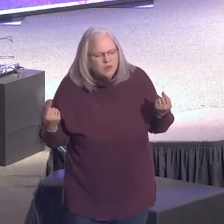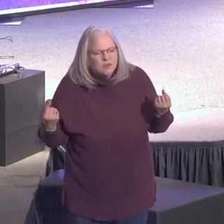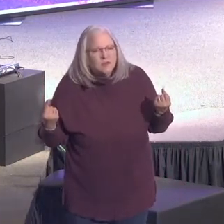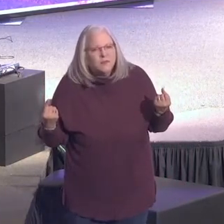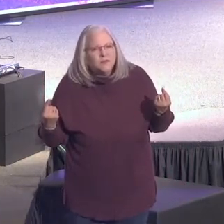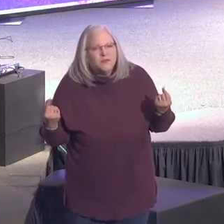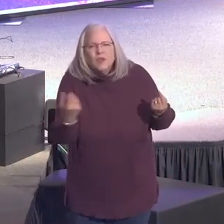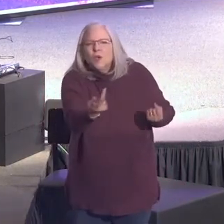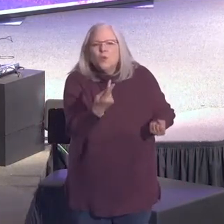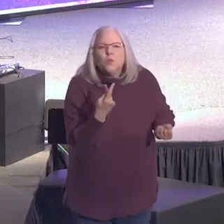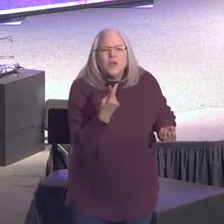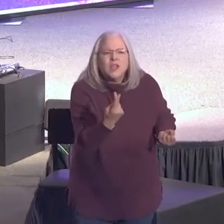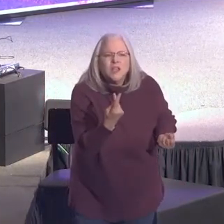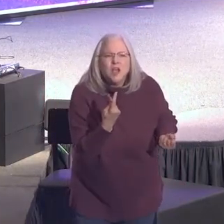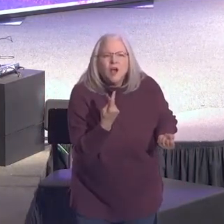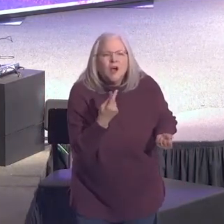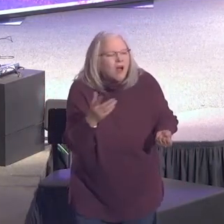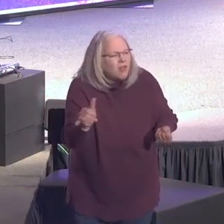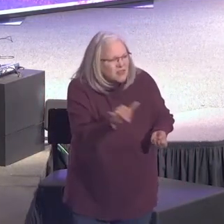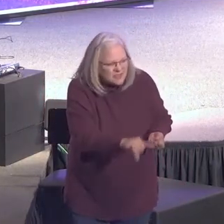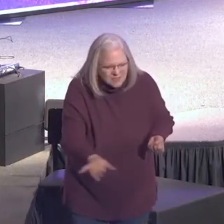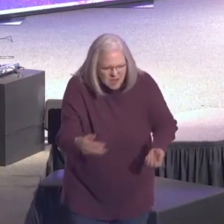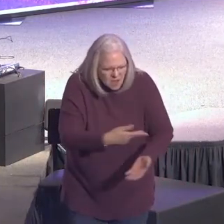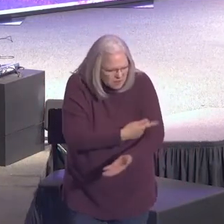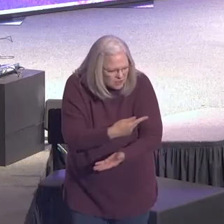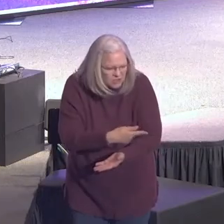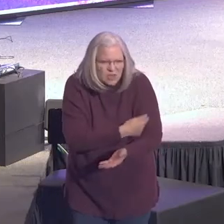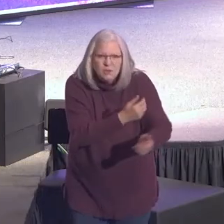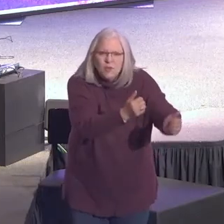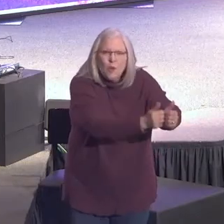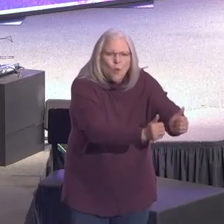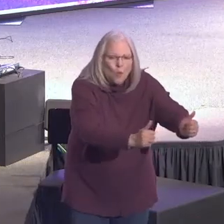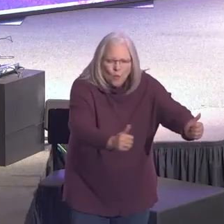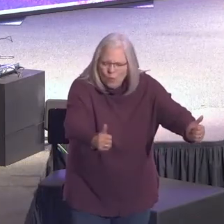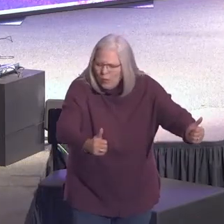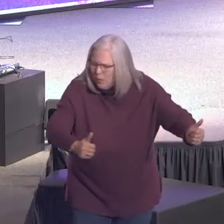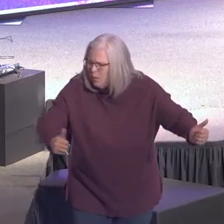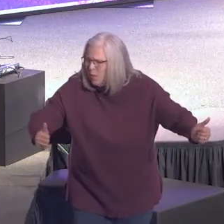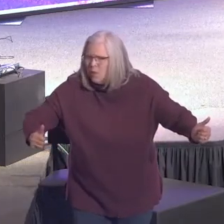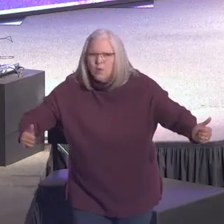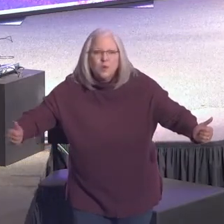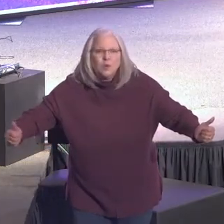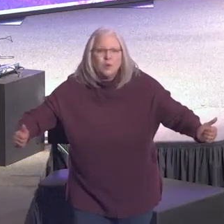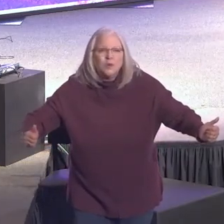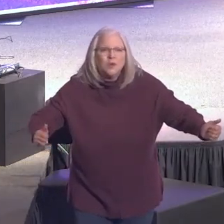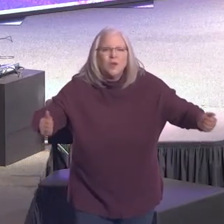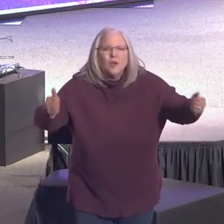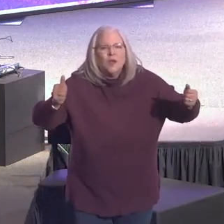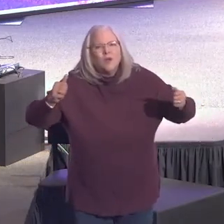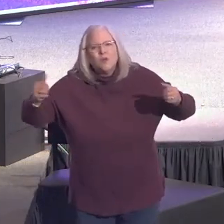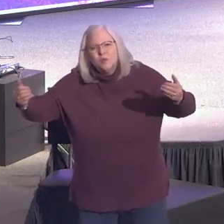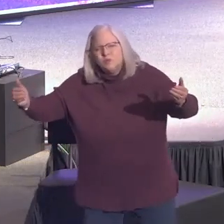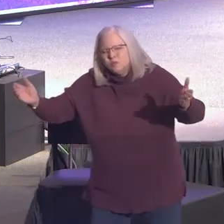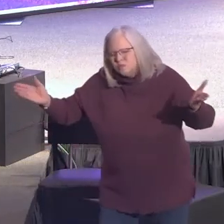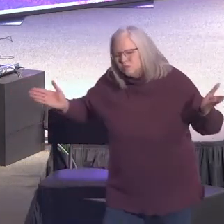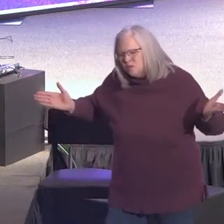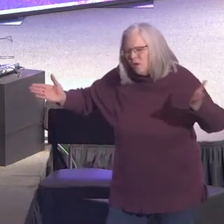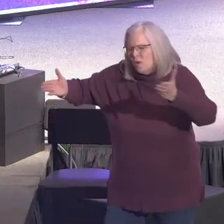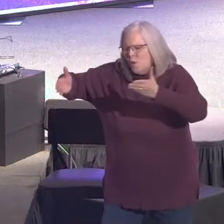We all, like sheep, have gone astray. Each of us has turned to our own way